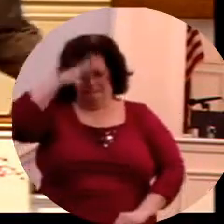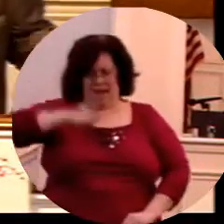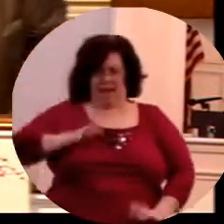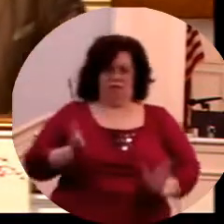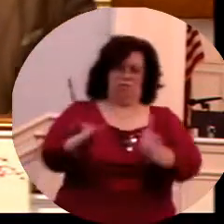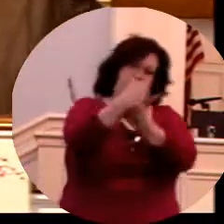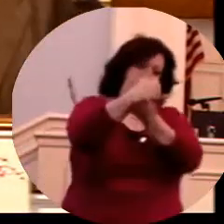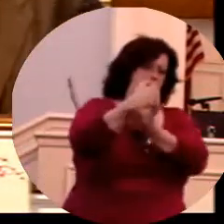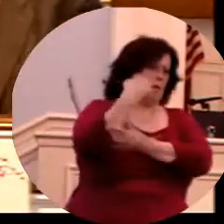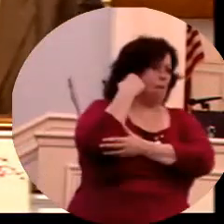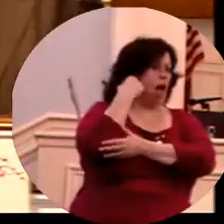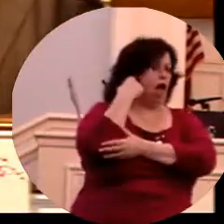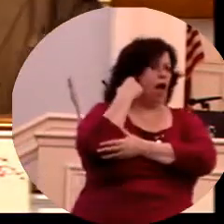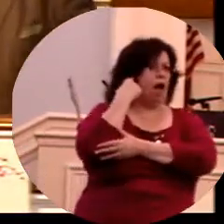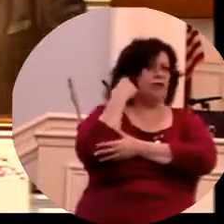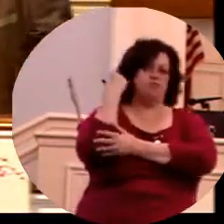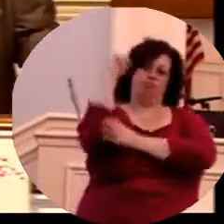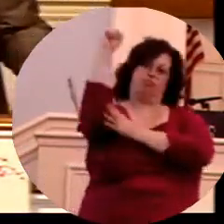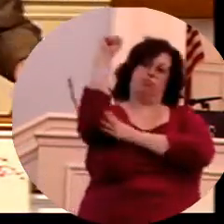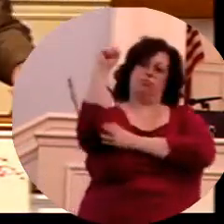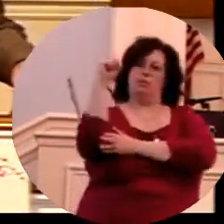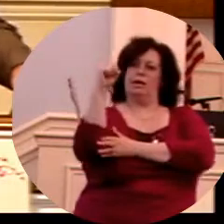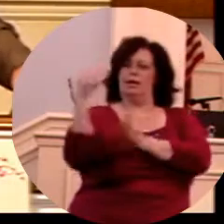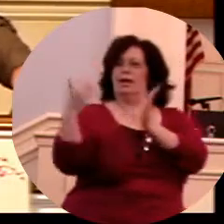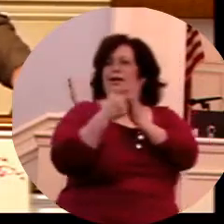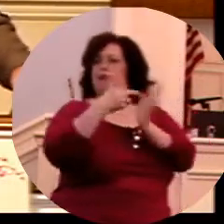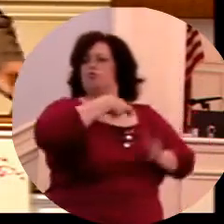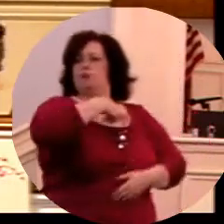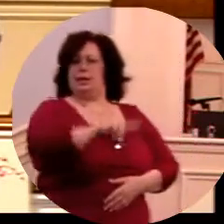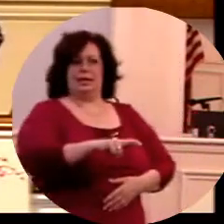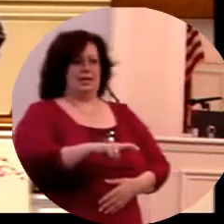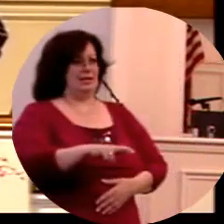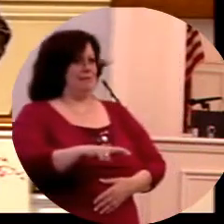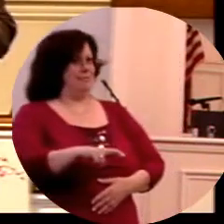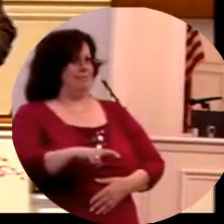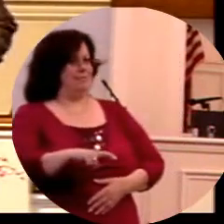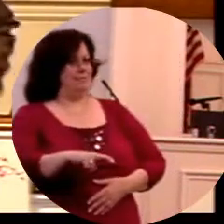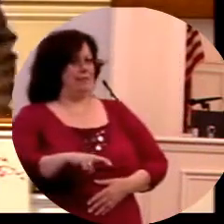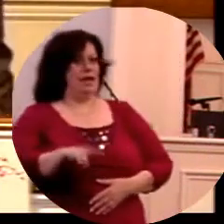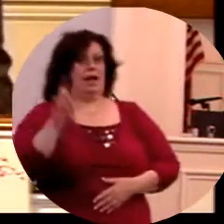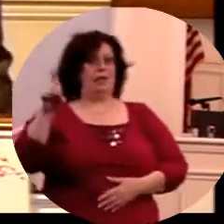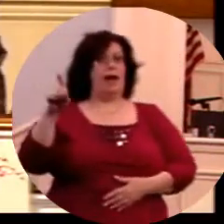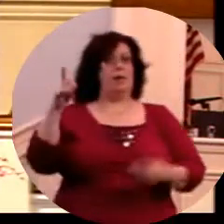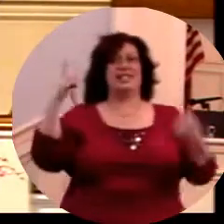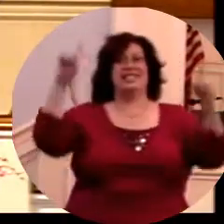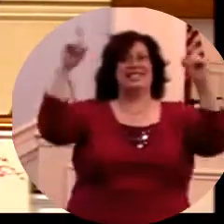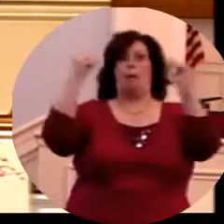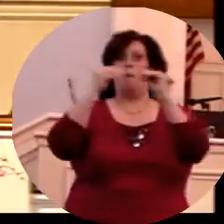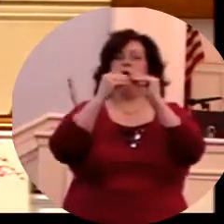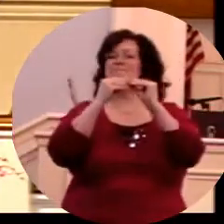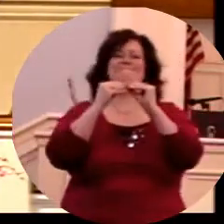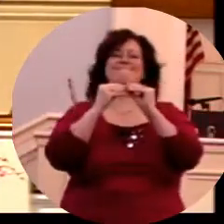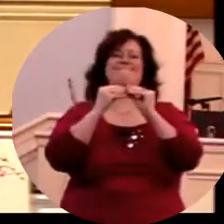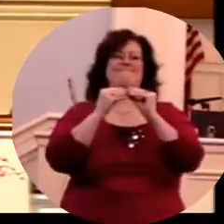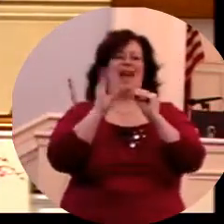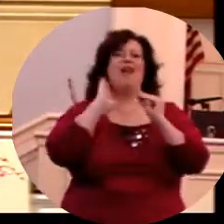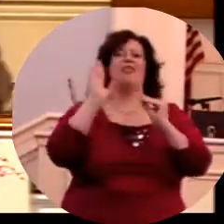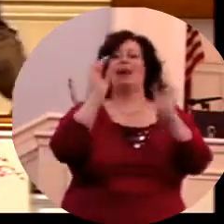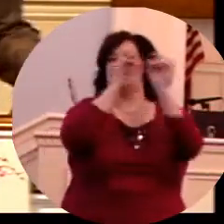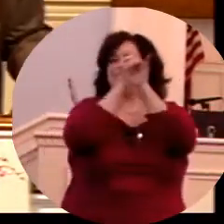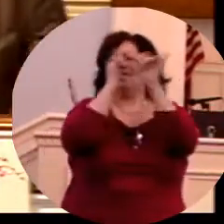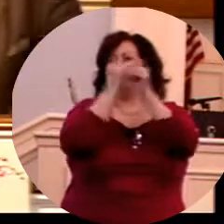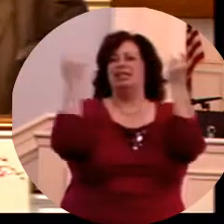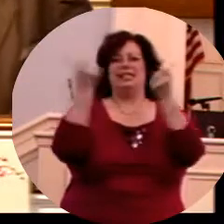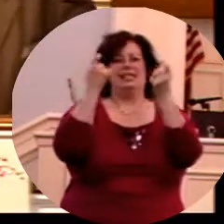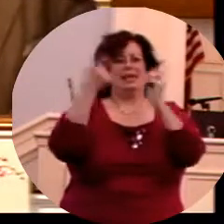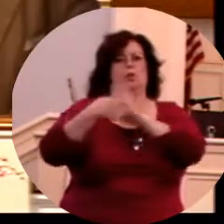corrupt minds reprobate concerning the faith. But they shall proceed no further, for their folly shall